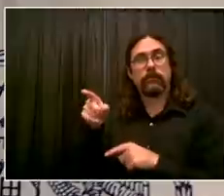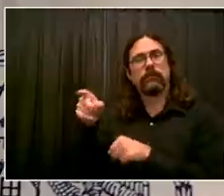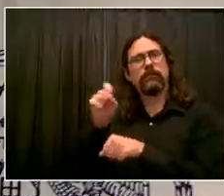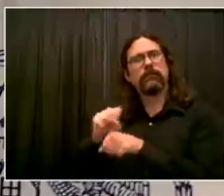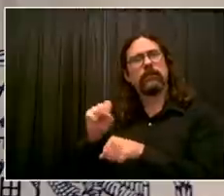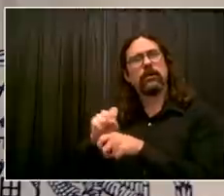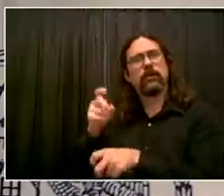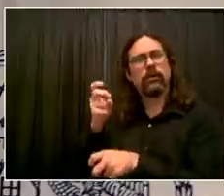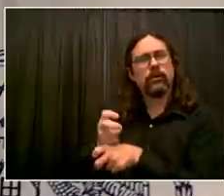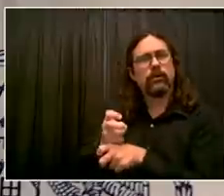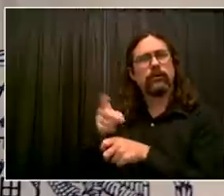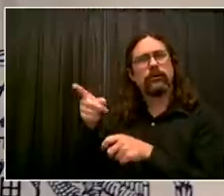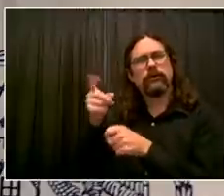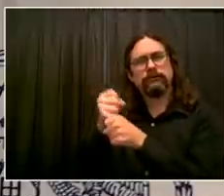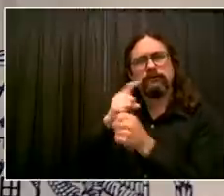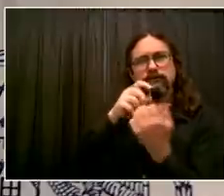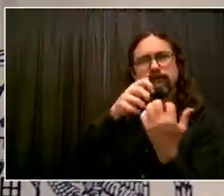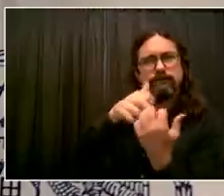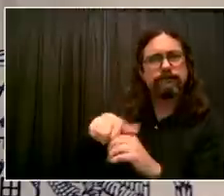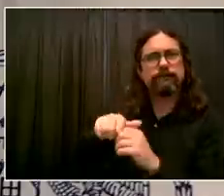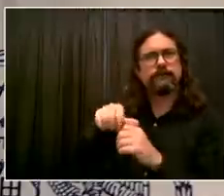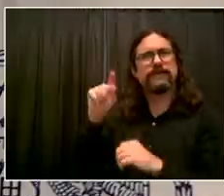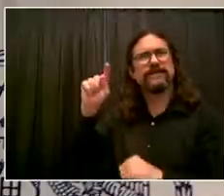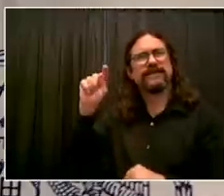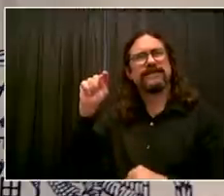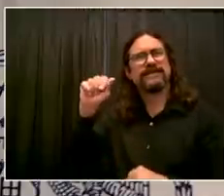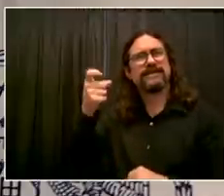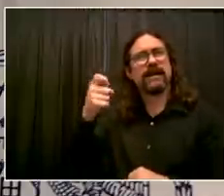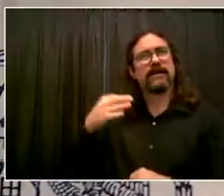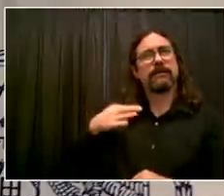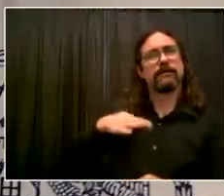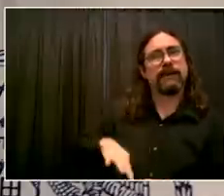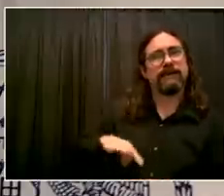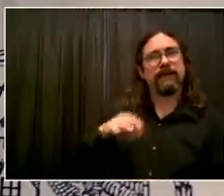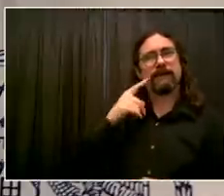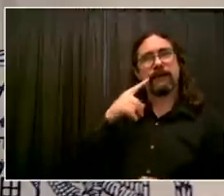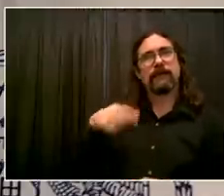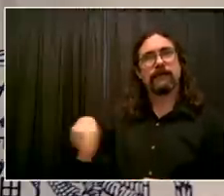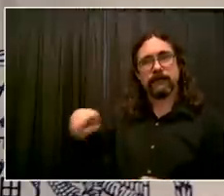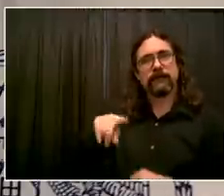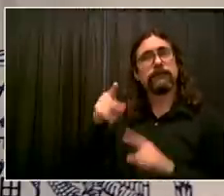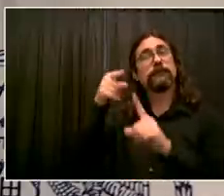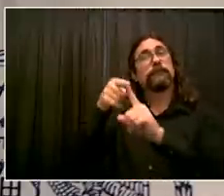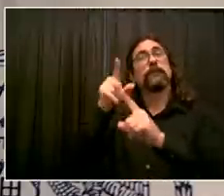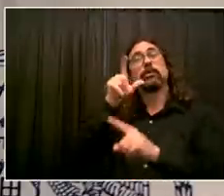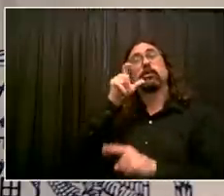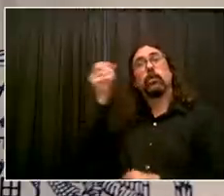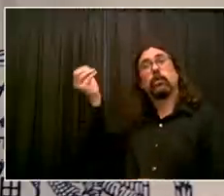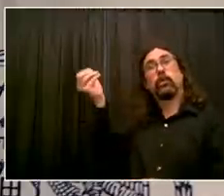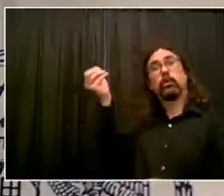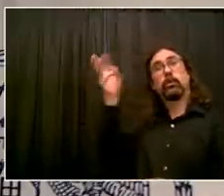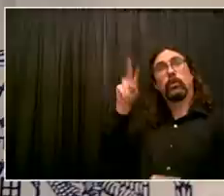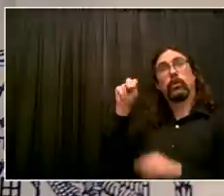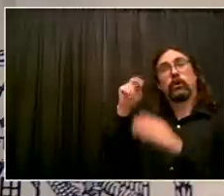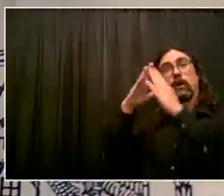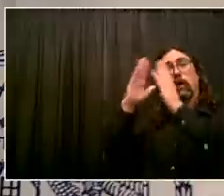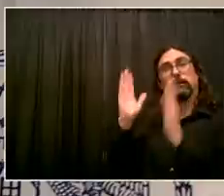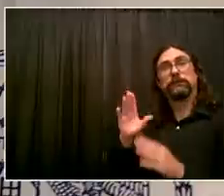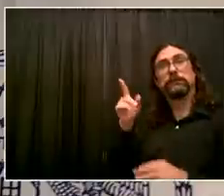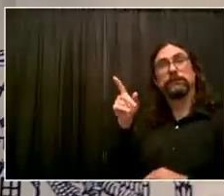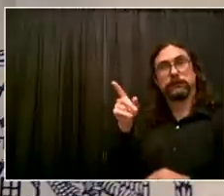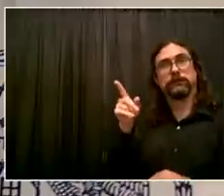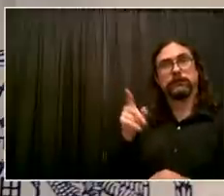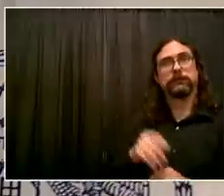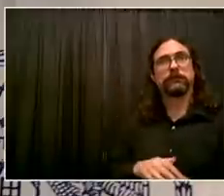it will take serious investment, tax credits, public investment, both on top of whatever a homeowner can do. But a lot of the homeowners who were hit